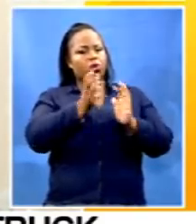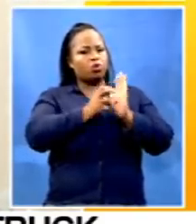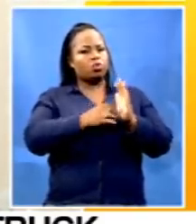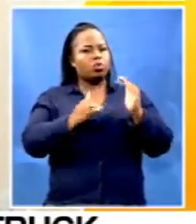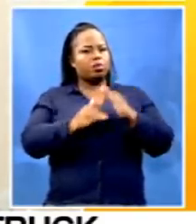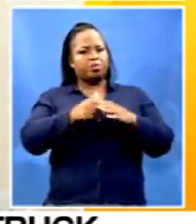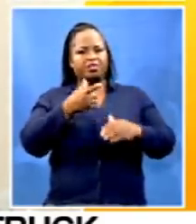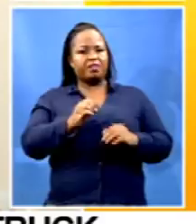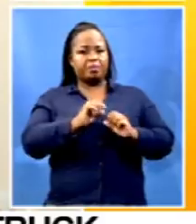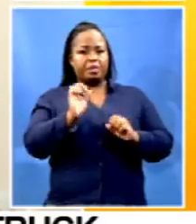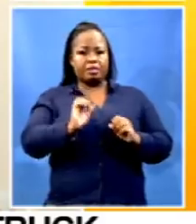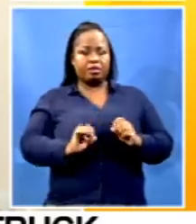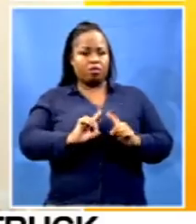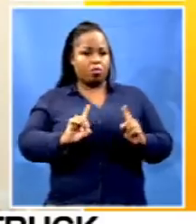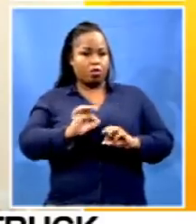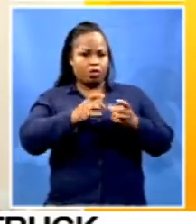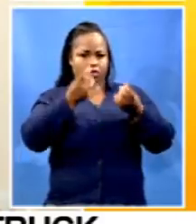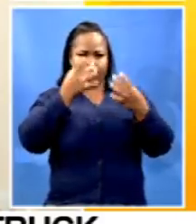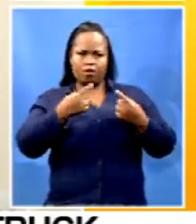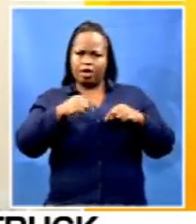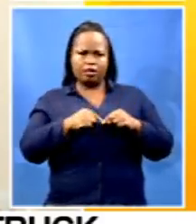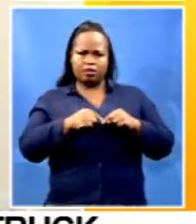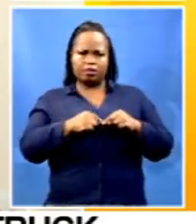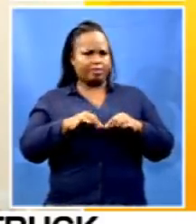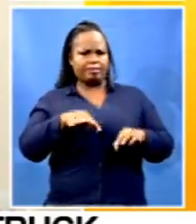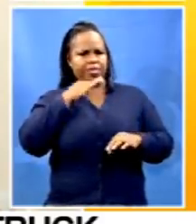But from what you're telling us, this is not the case.